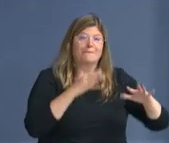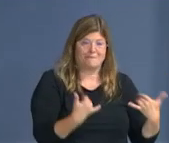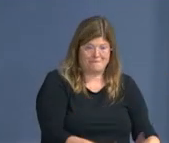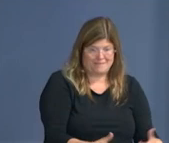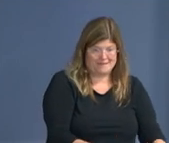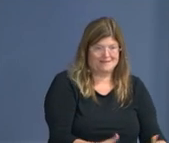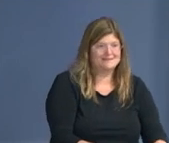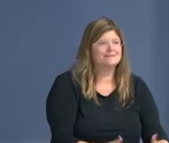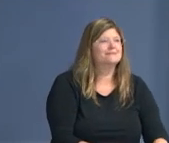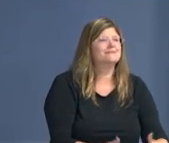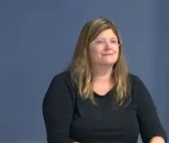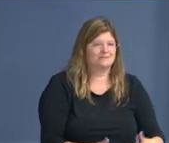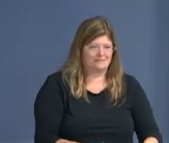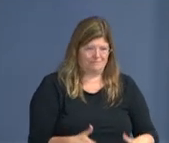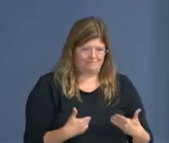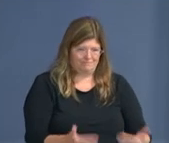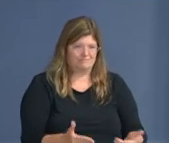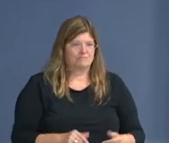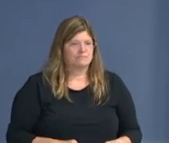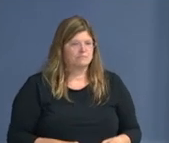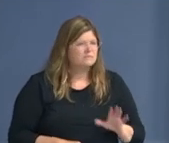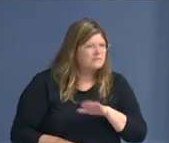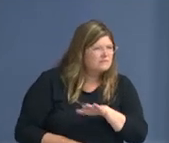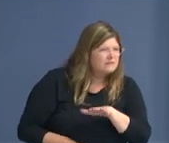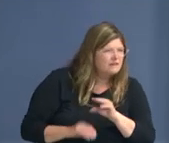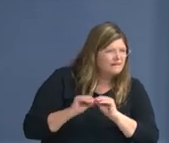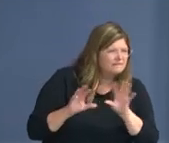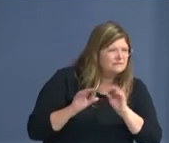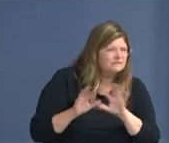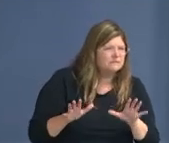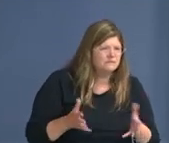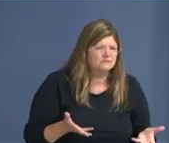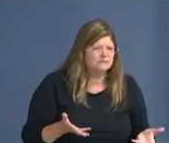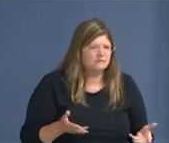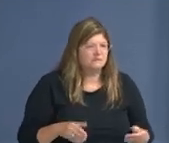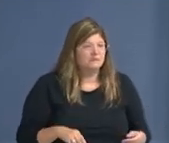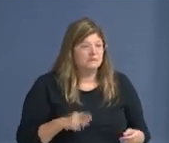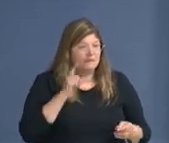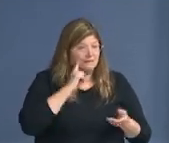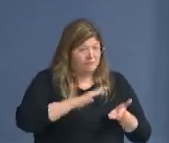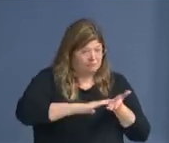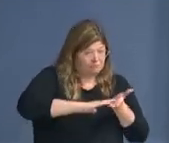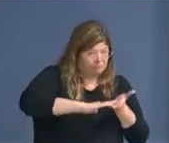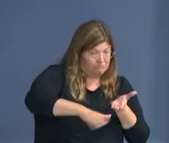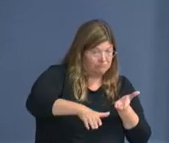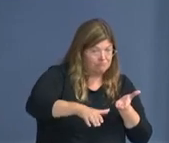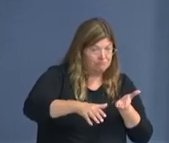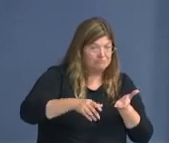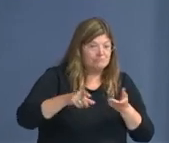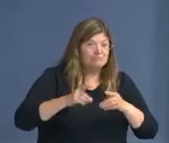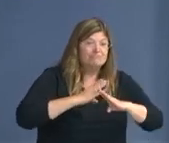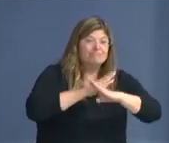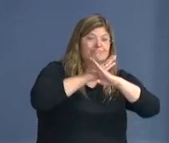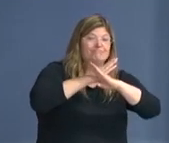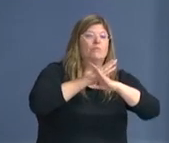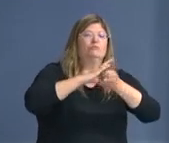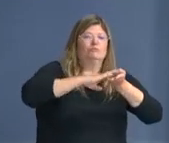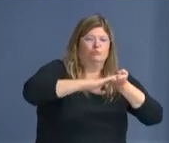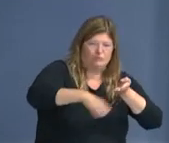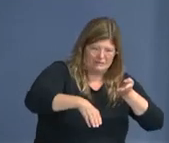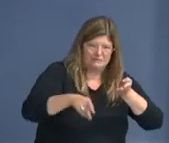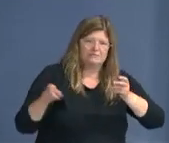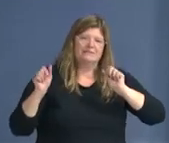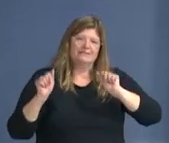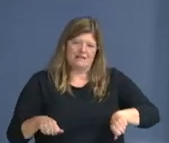you just clarify that? Because I thought their waiver application was simply for training. Oh, let me, let me, uh, let me ask Chris to talk about it. He's